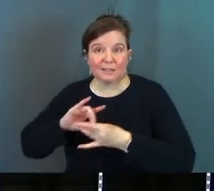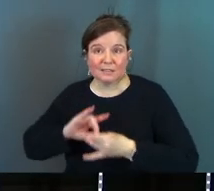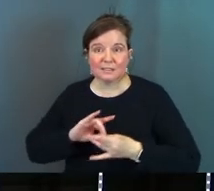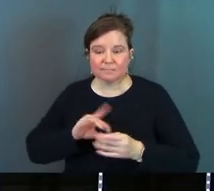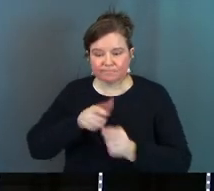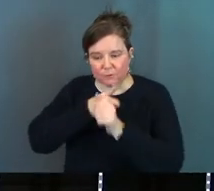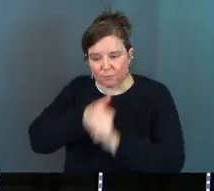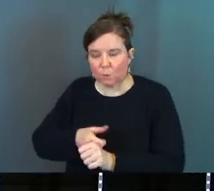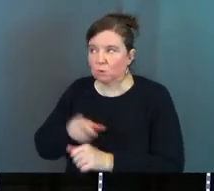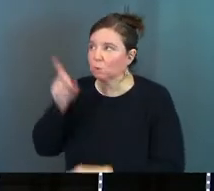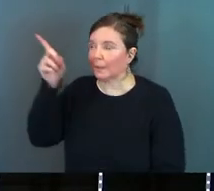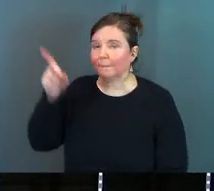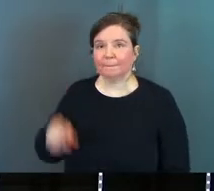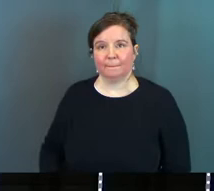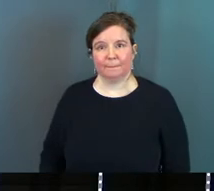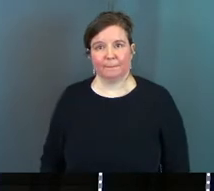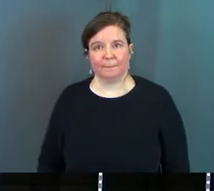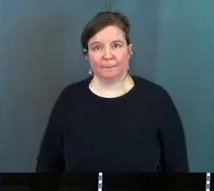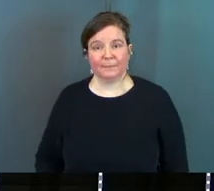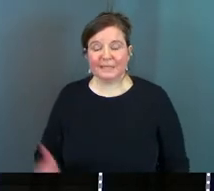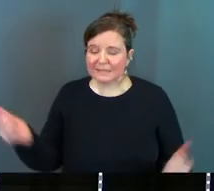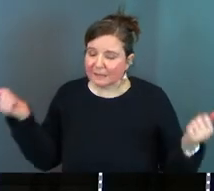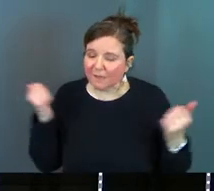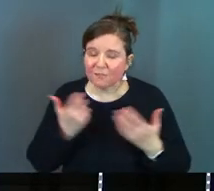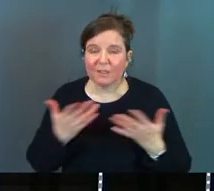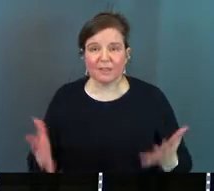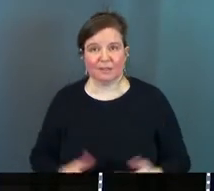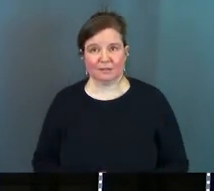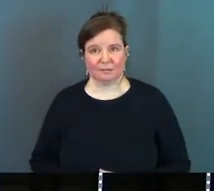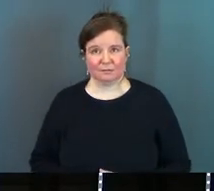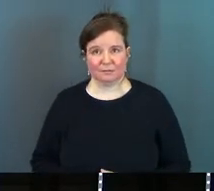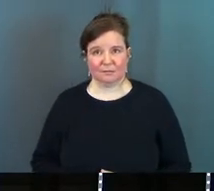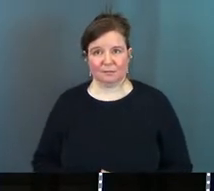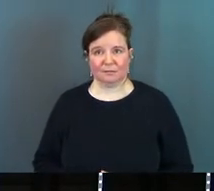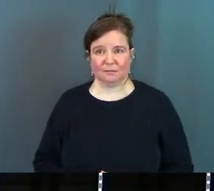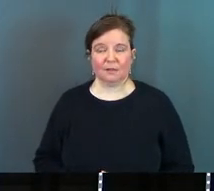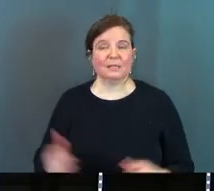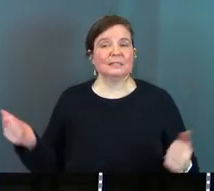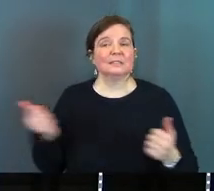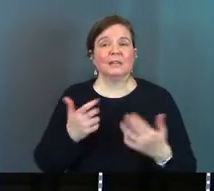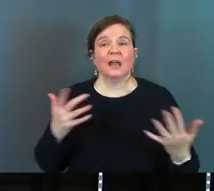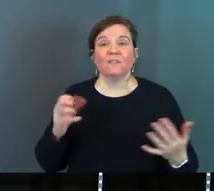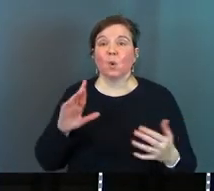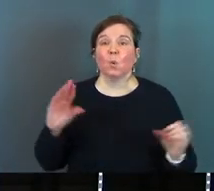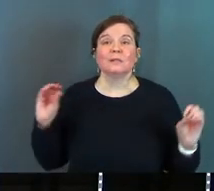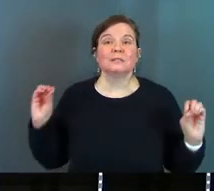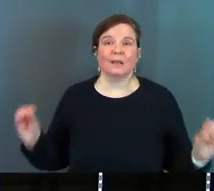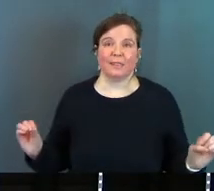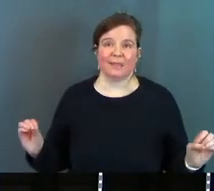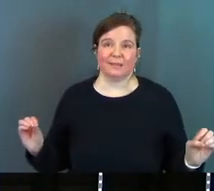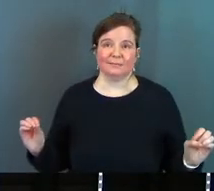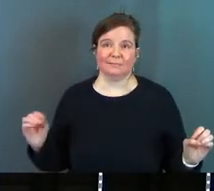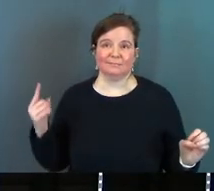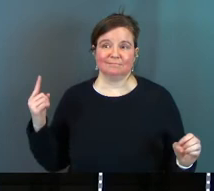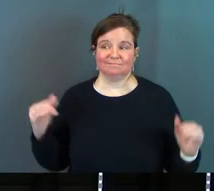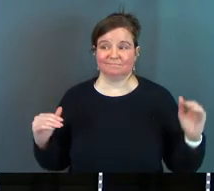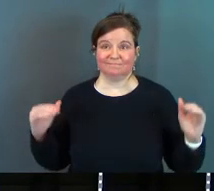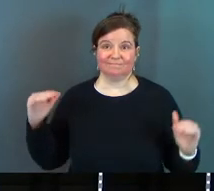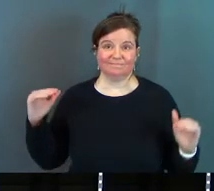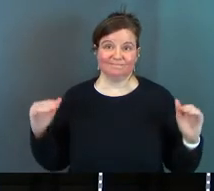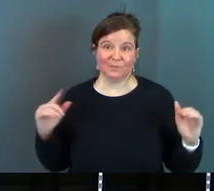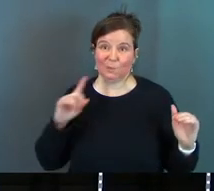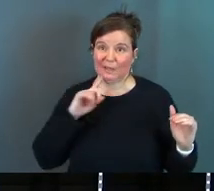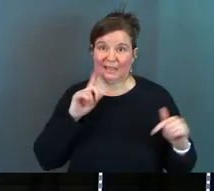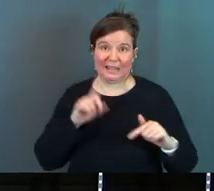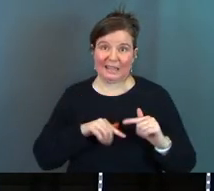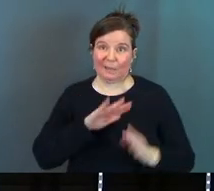devoted to him it's everything it's everything or it's nothing it truly is